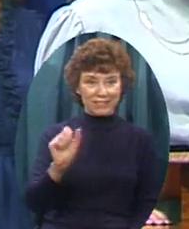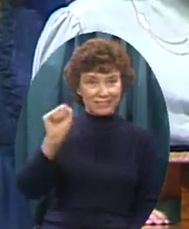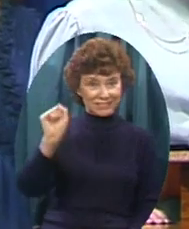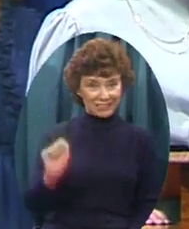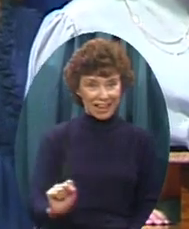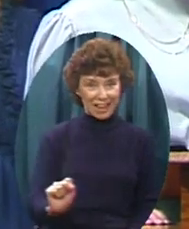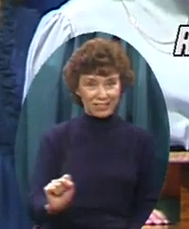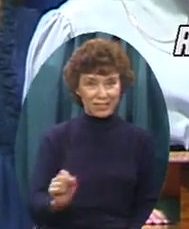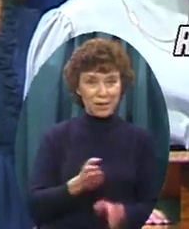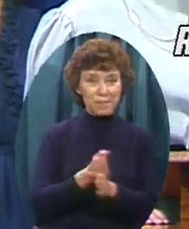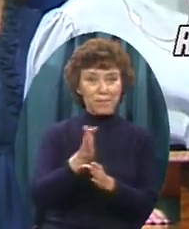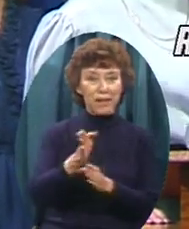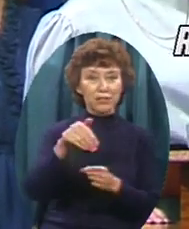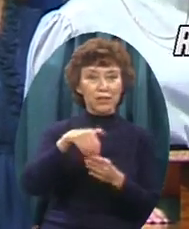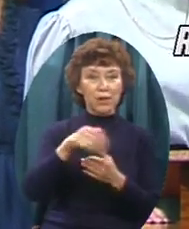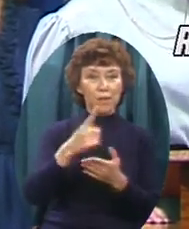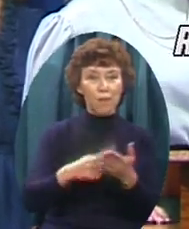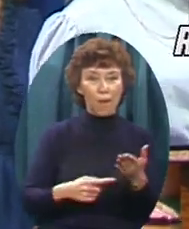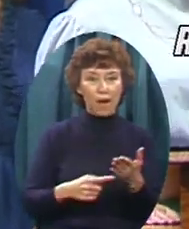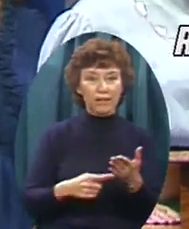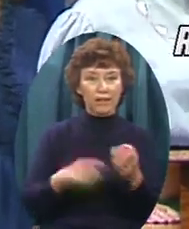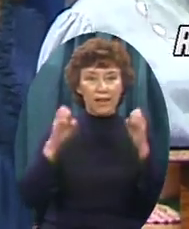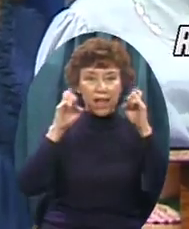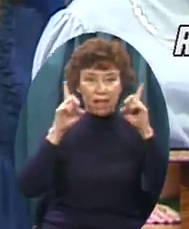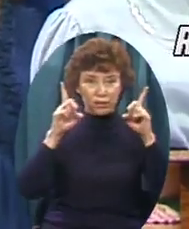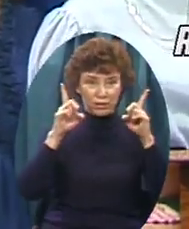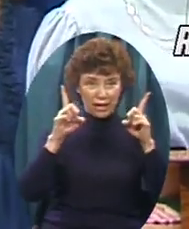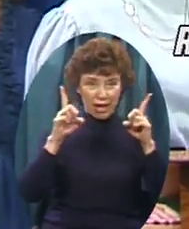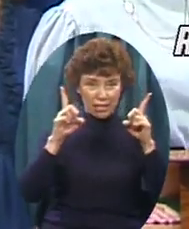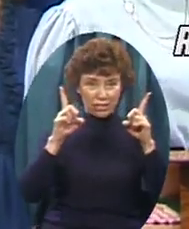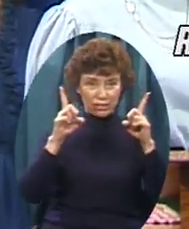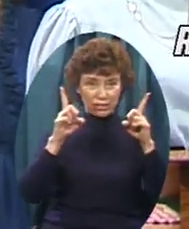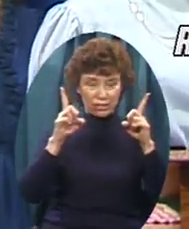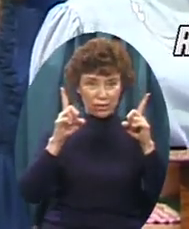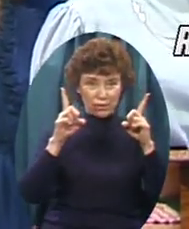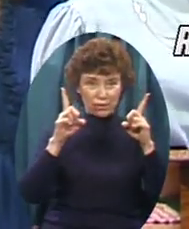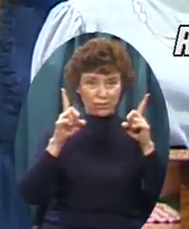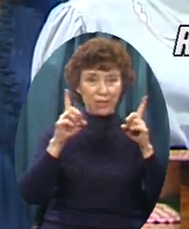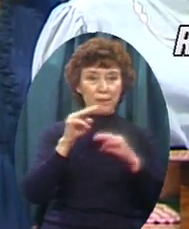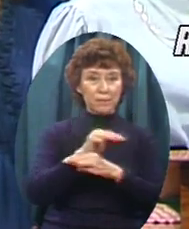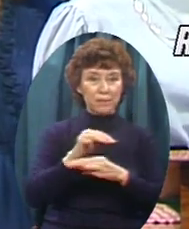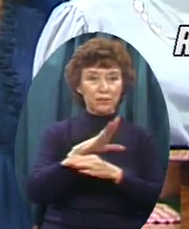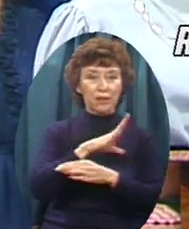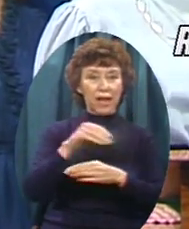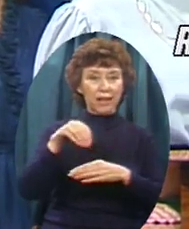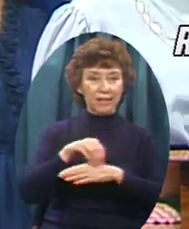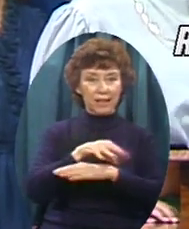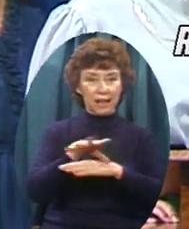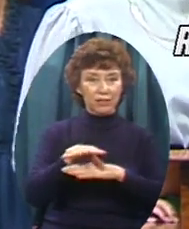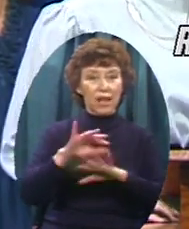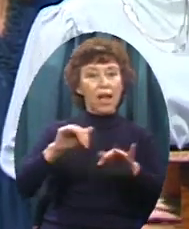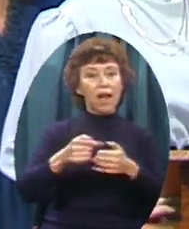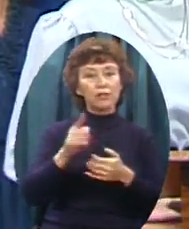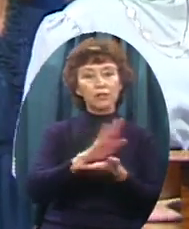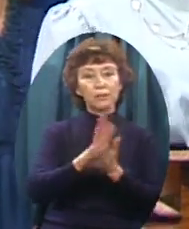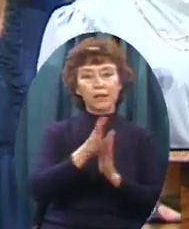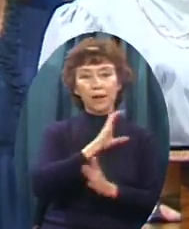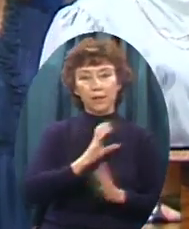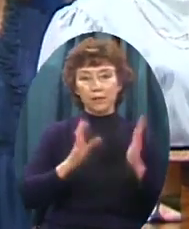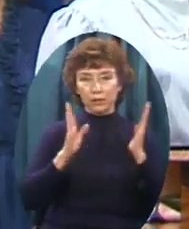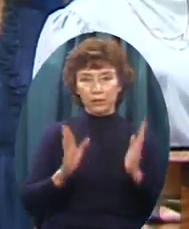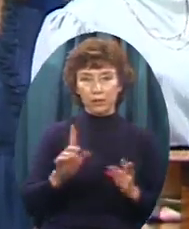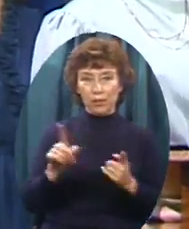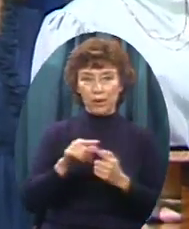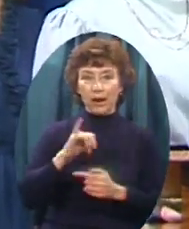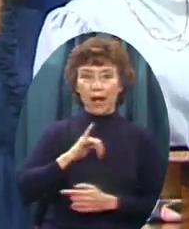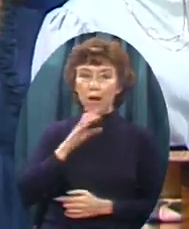And you're majoring in what, Rhonda? Educational Ministries and Counseling Educational Ministry and Counseling How did you become a Christian? When I was